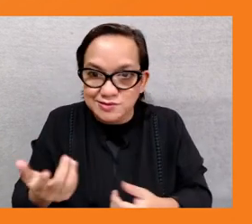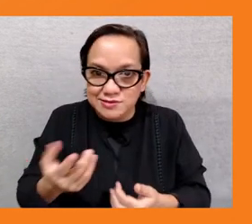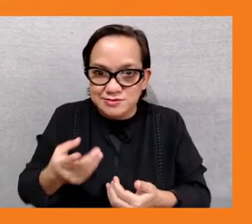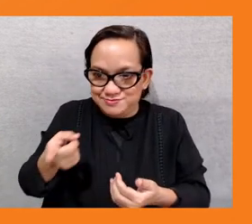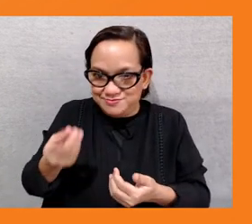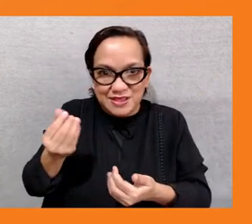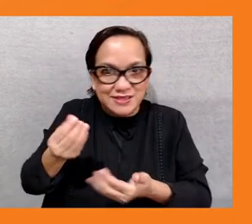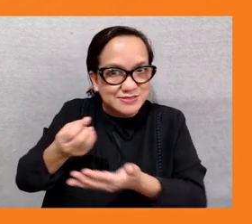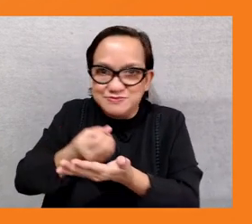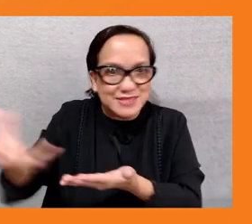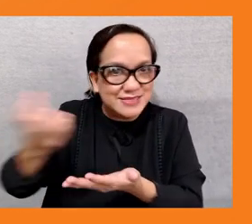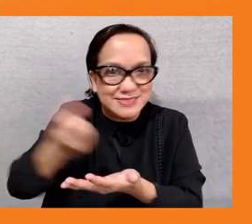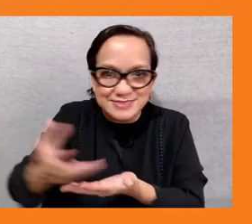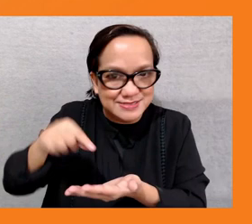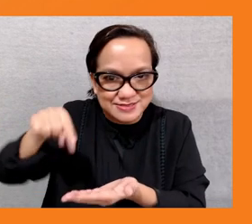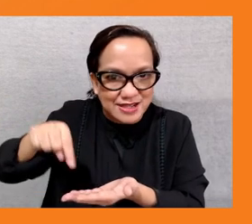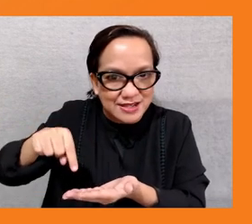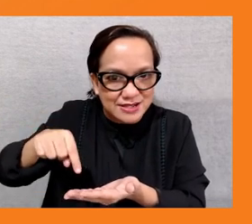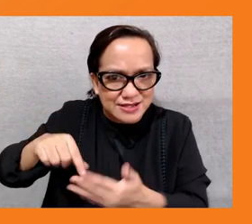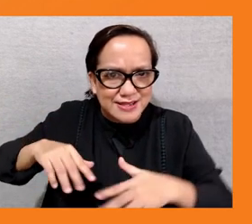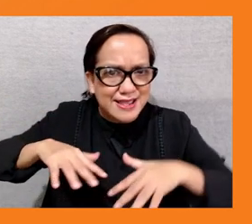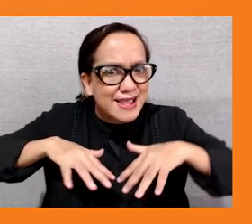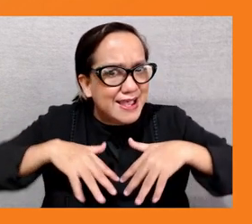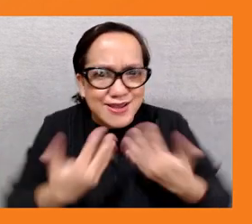and needs them as part of the process of decision making